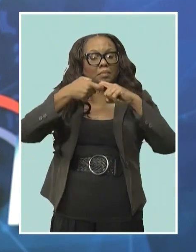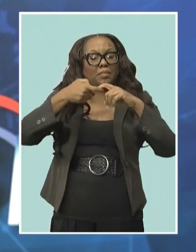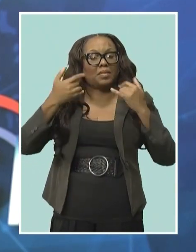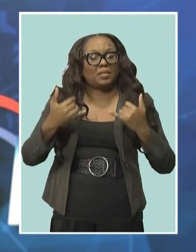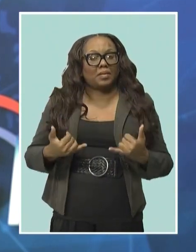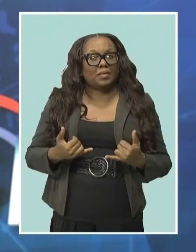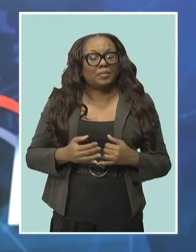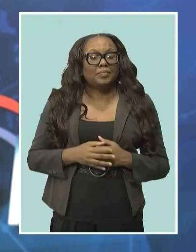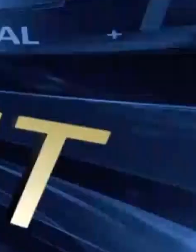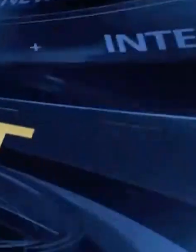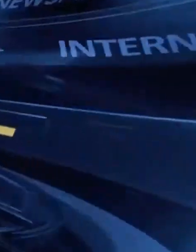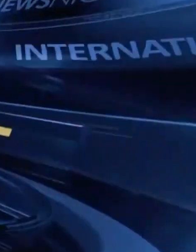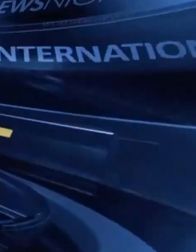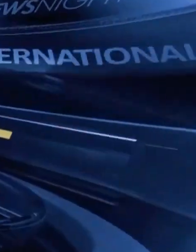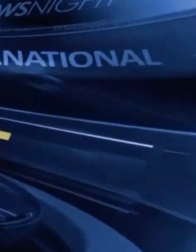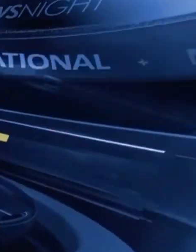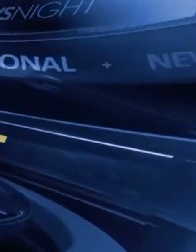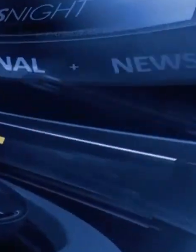talk shop.